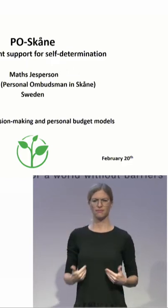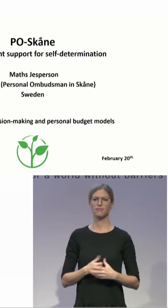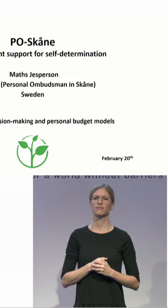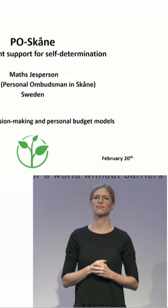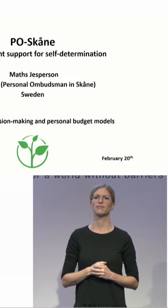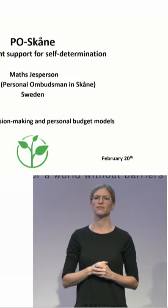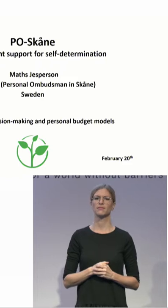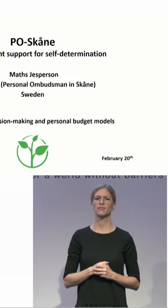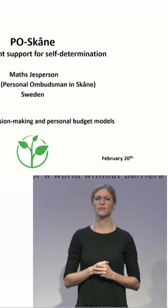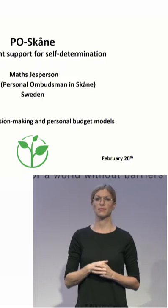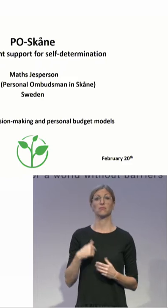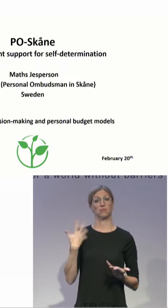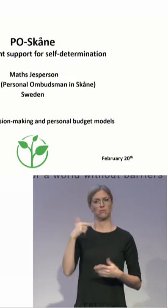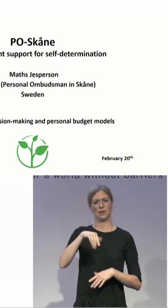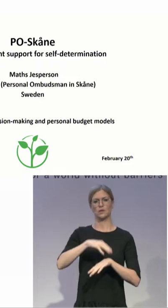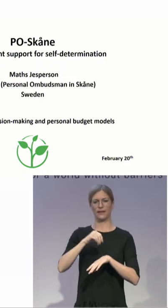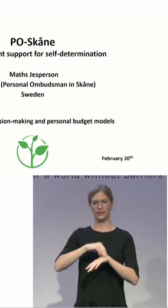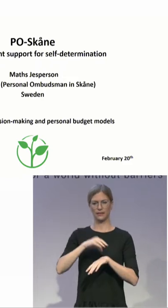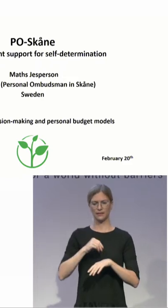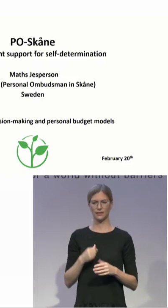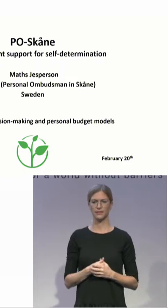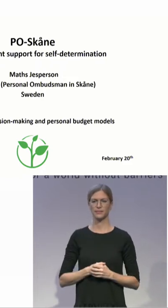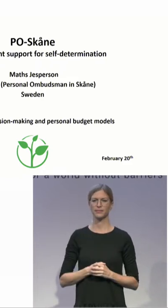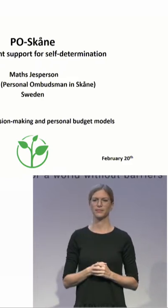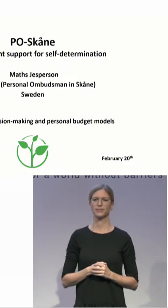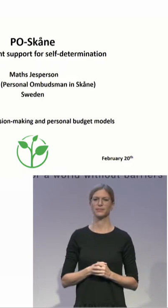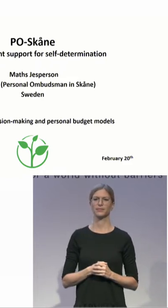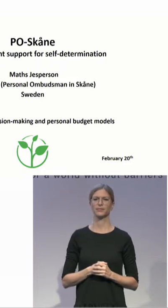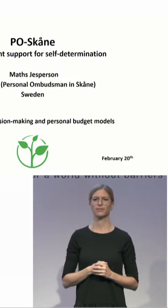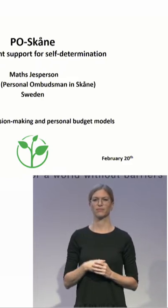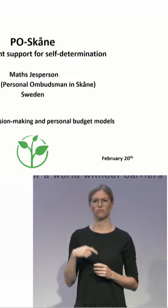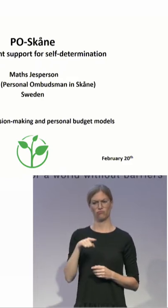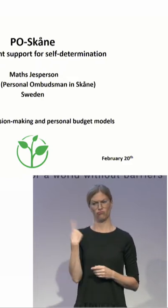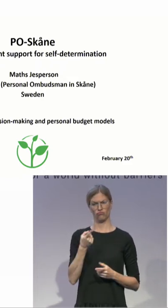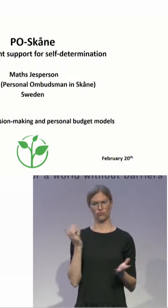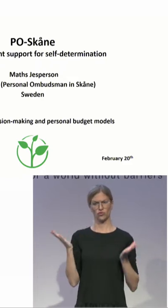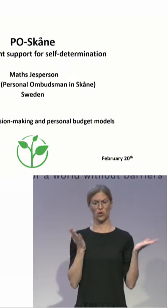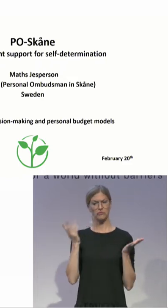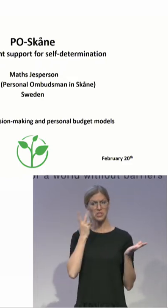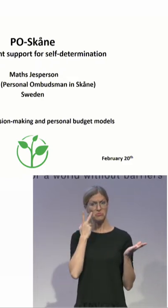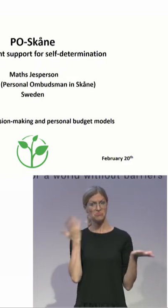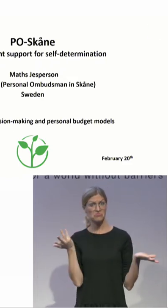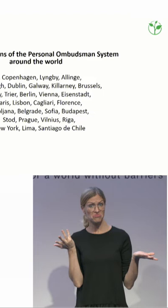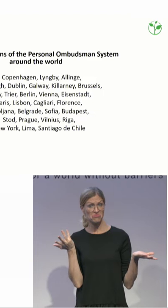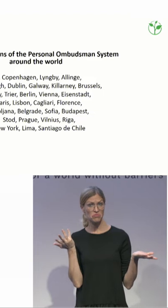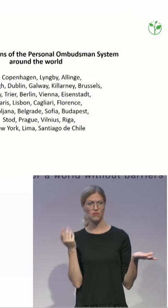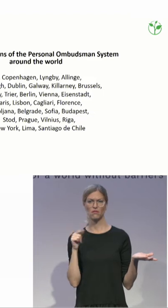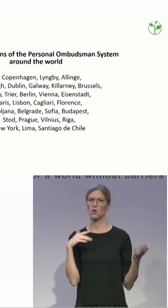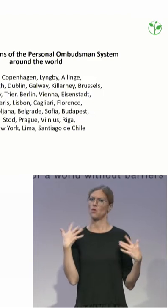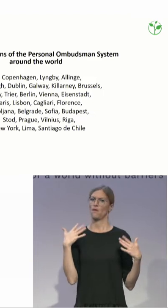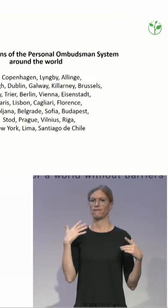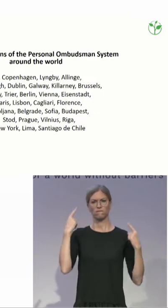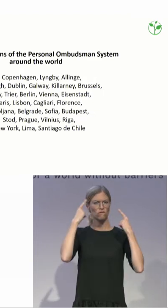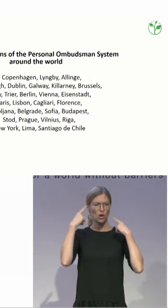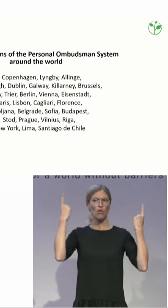inhabitants. So, our service has become well-known all over the world,